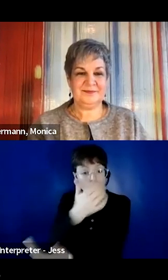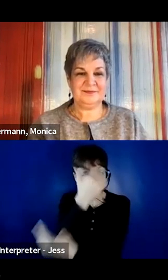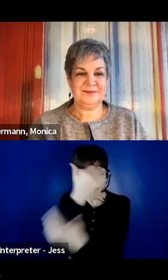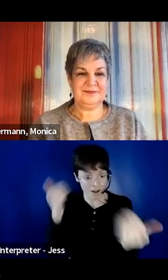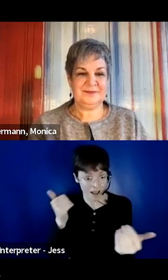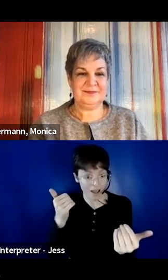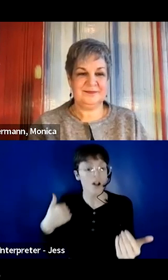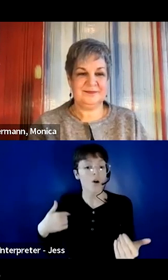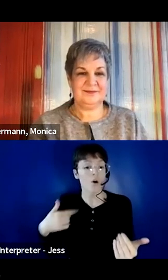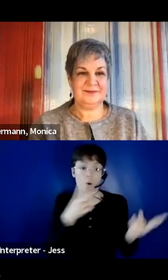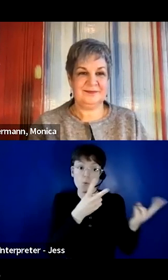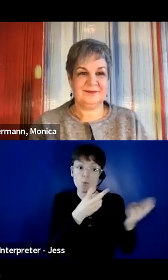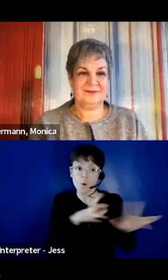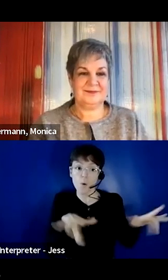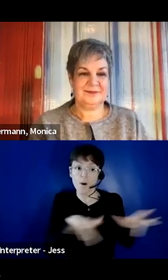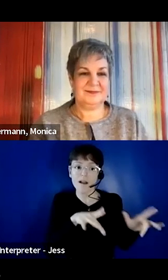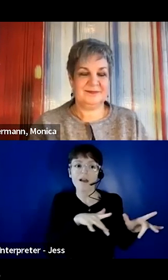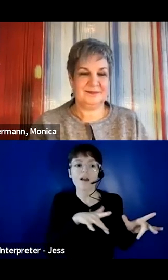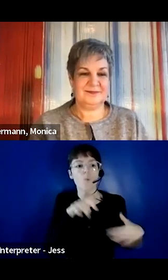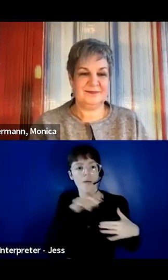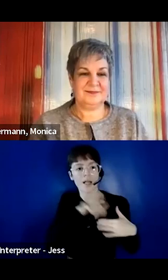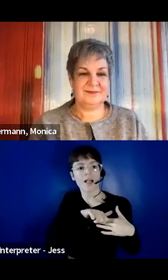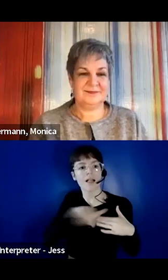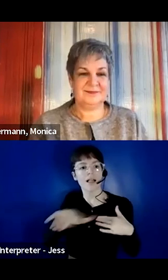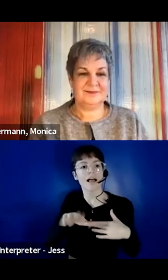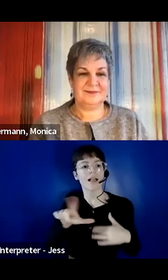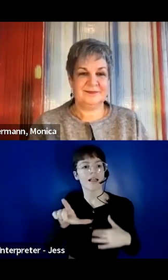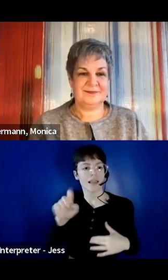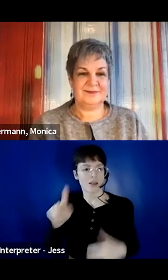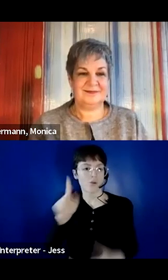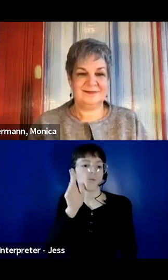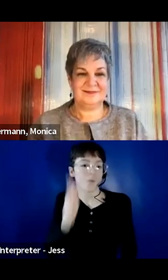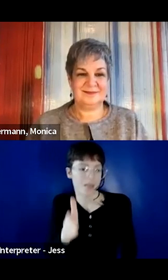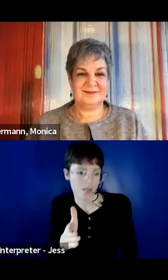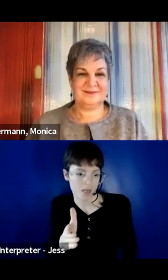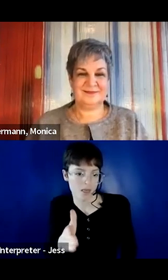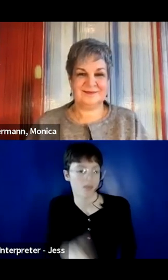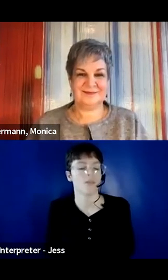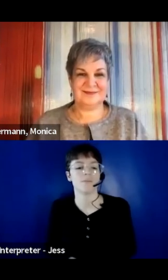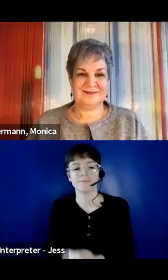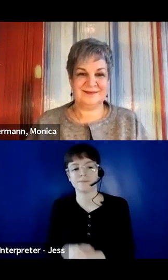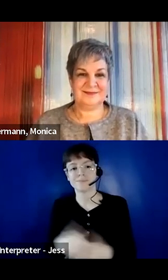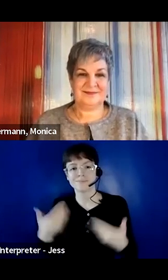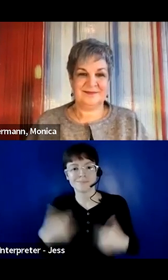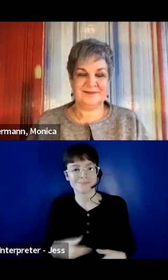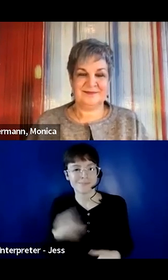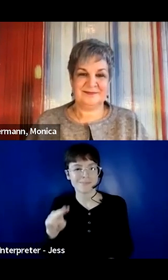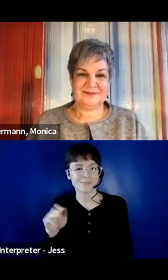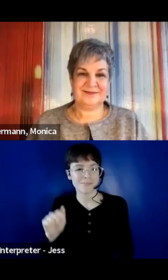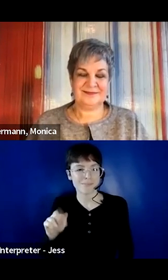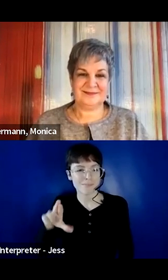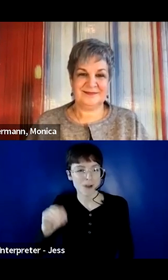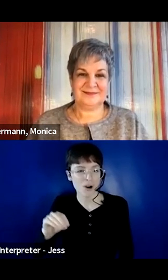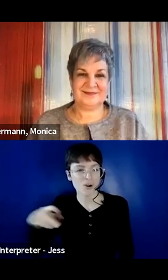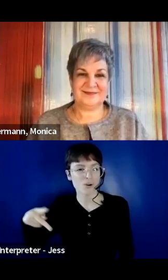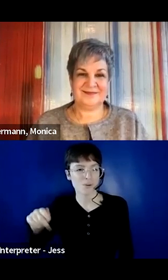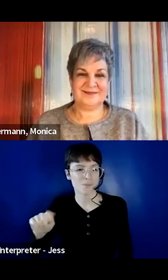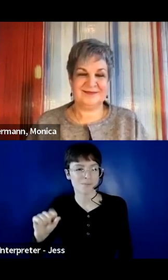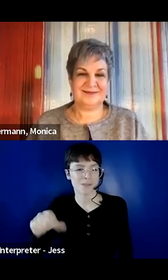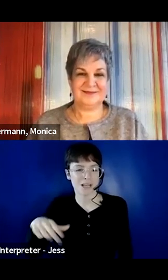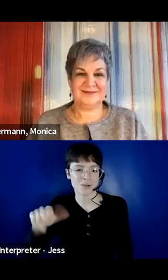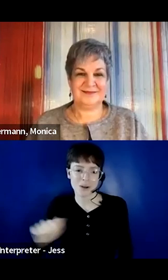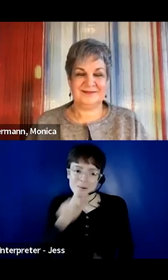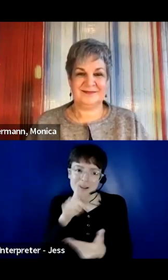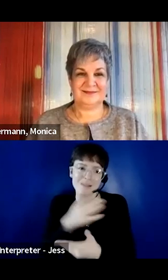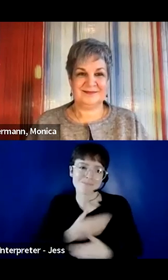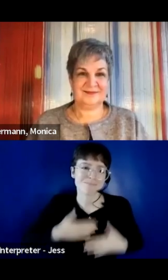out at some point later next week, via email to all of you who's registered. I've been Marco Pascua. I very much appreciate your time and attention